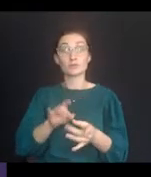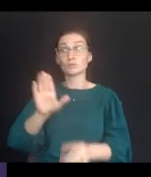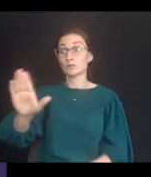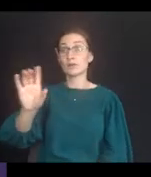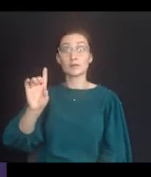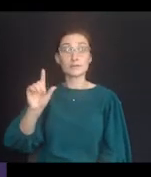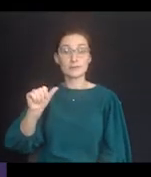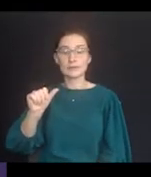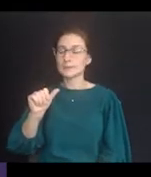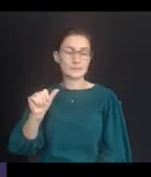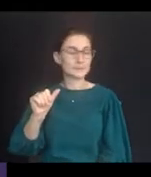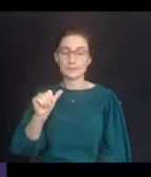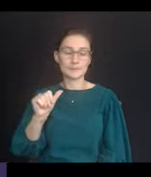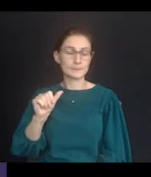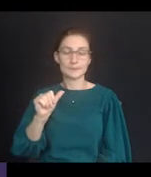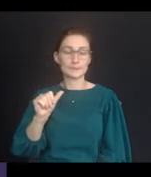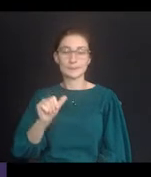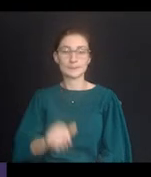disabling condition.